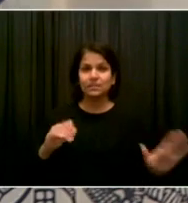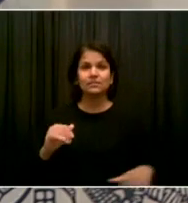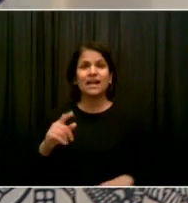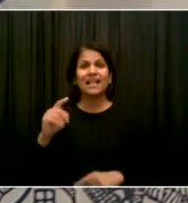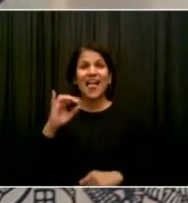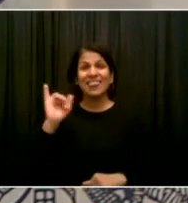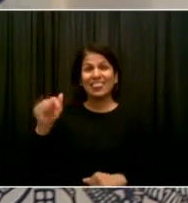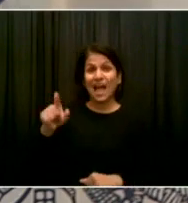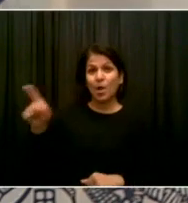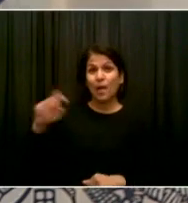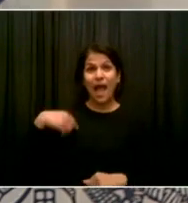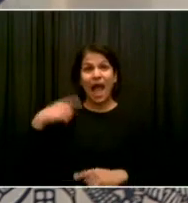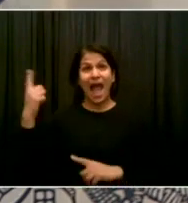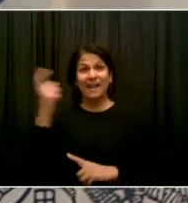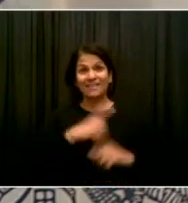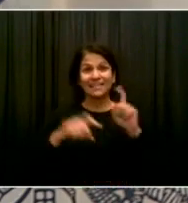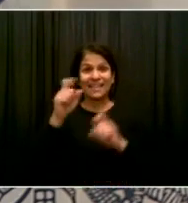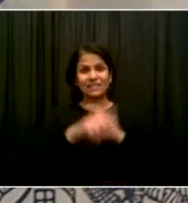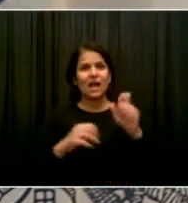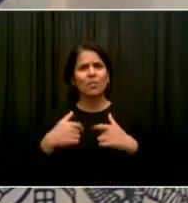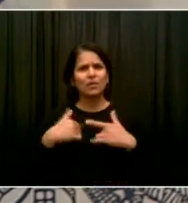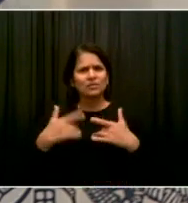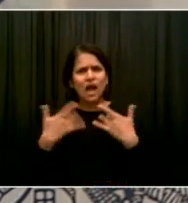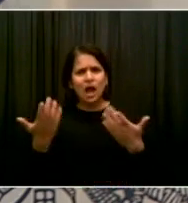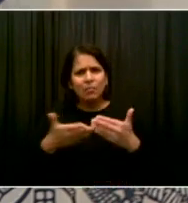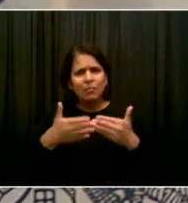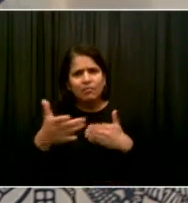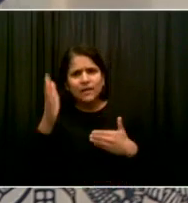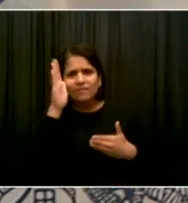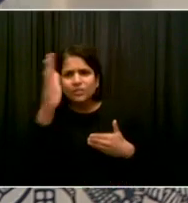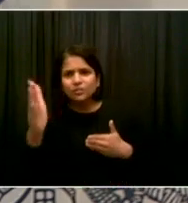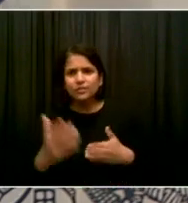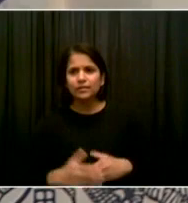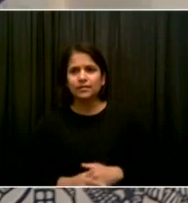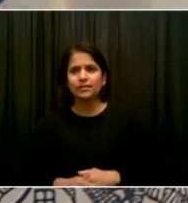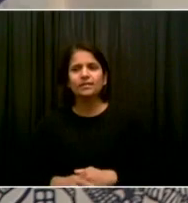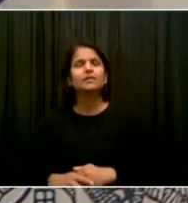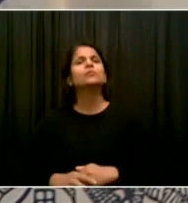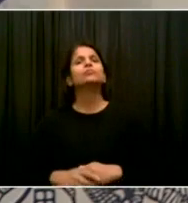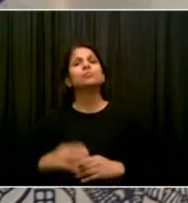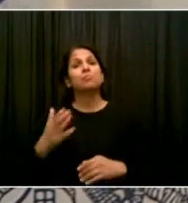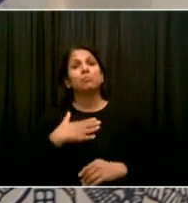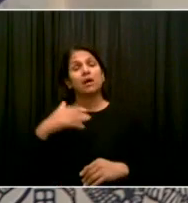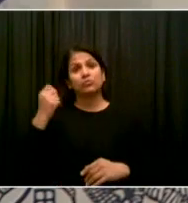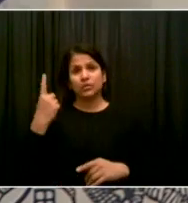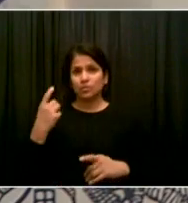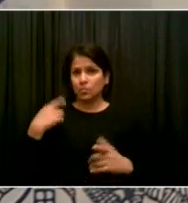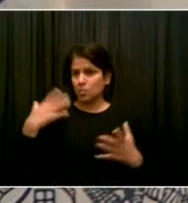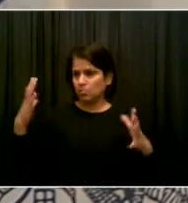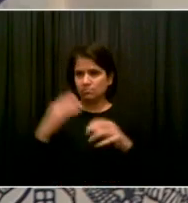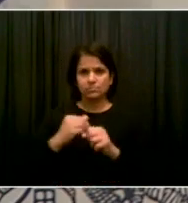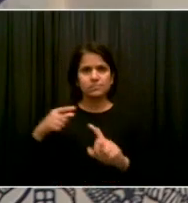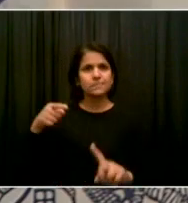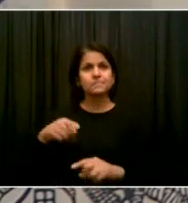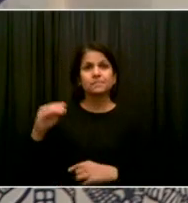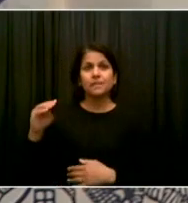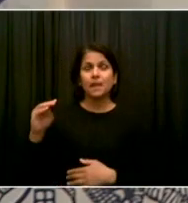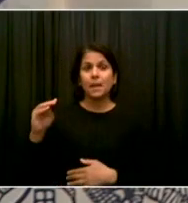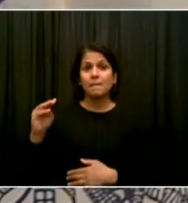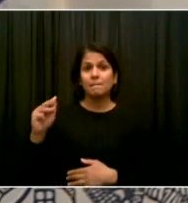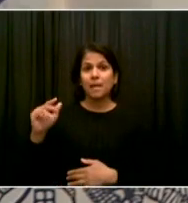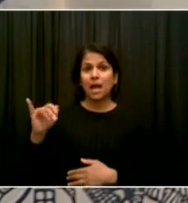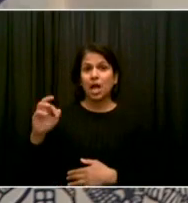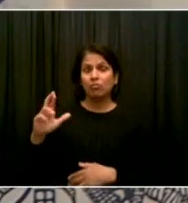to hone sort of where we're going. My summary is this. Omicron challenging few weeks,